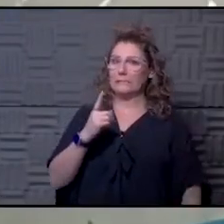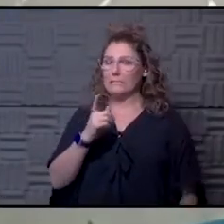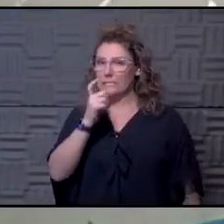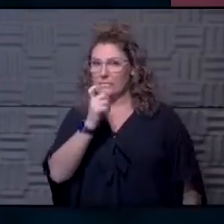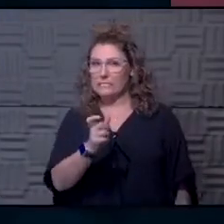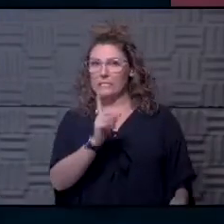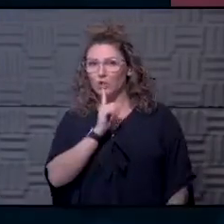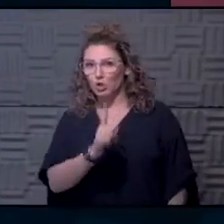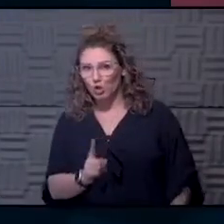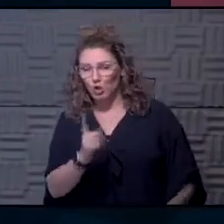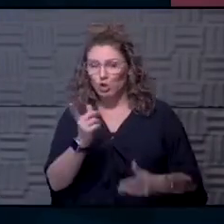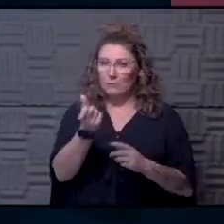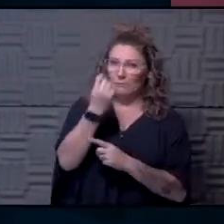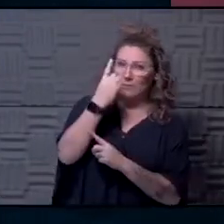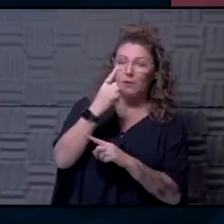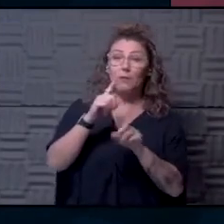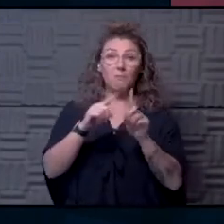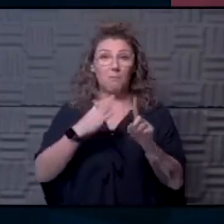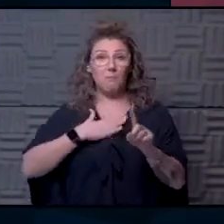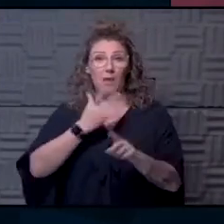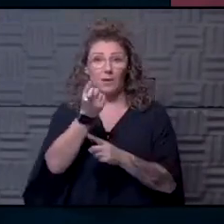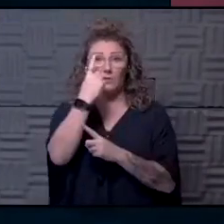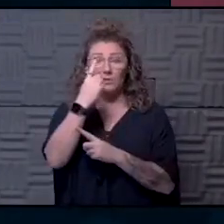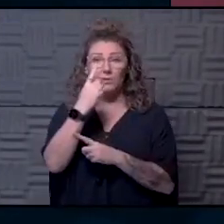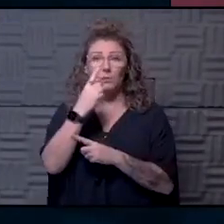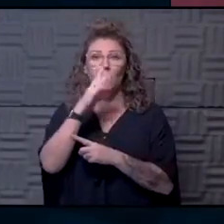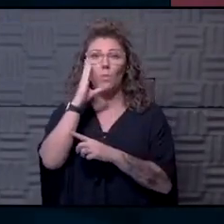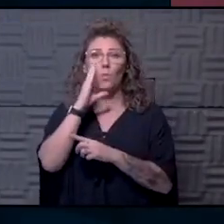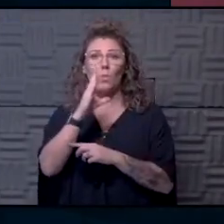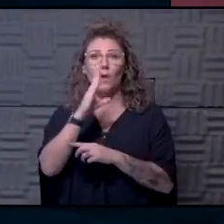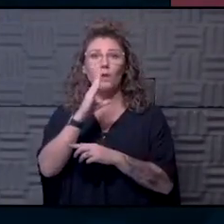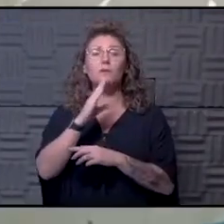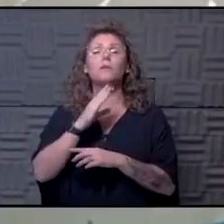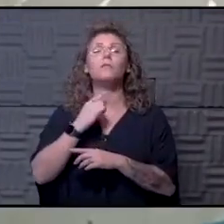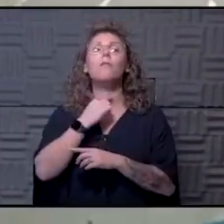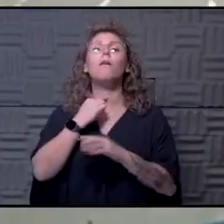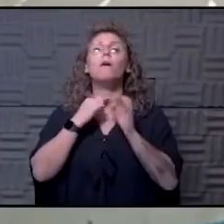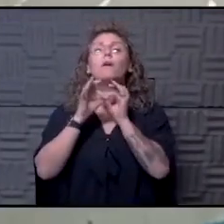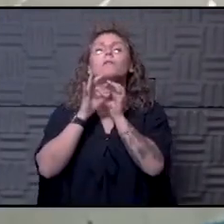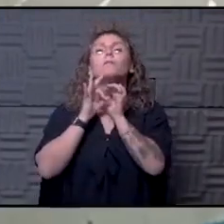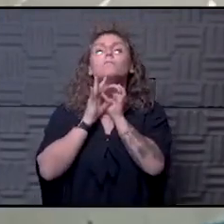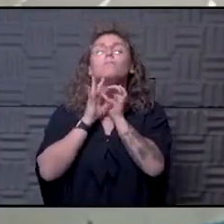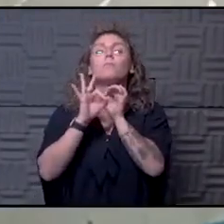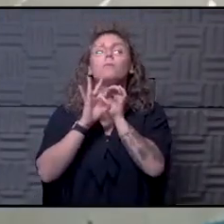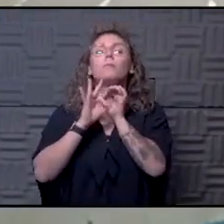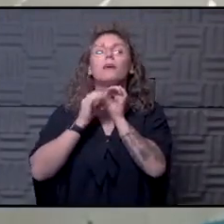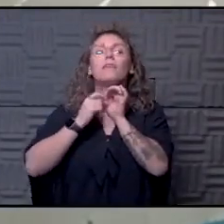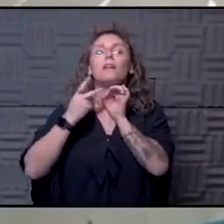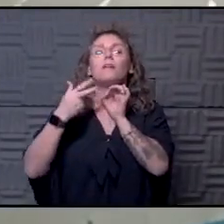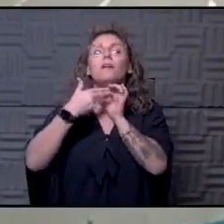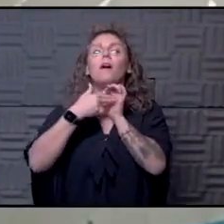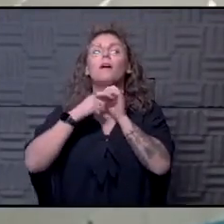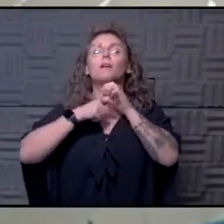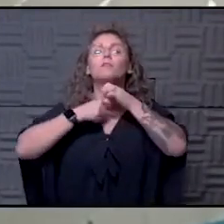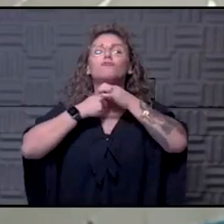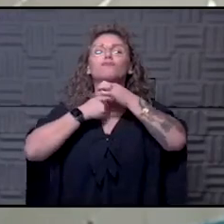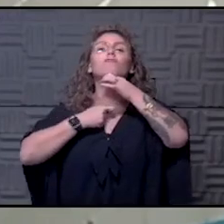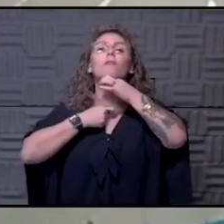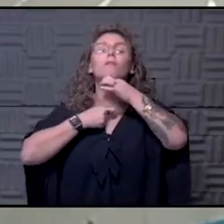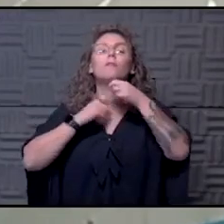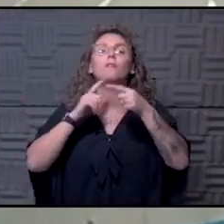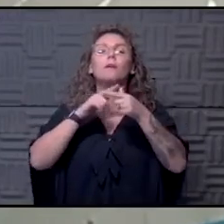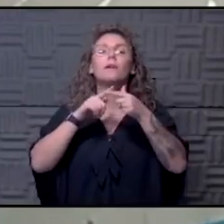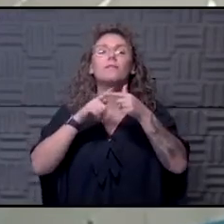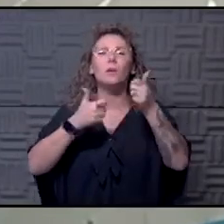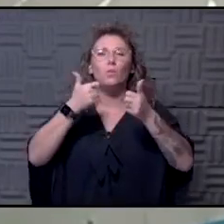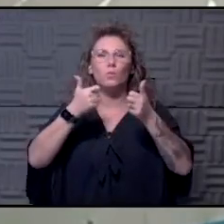but my understanding is they're supposed to cut out a part of the airway and then stretch it up. And she was trying to decide which